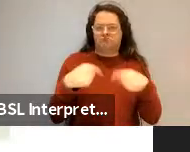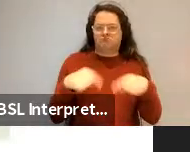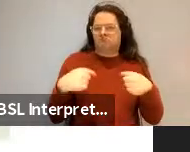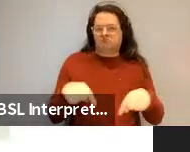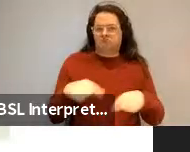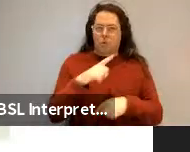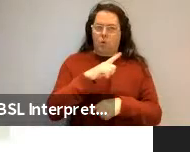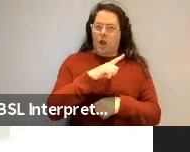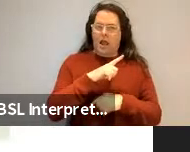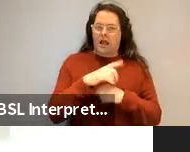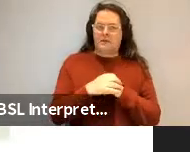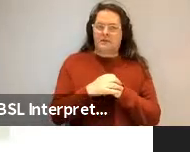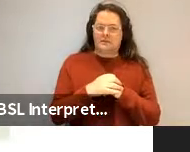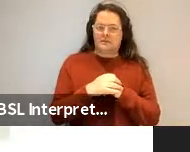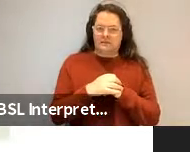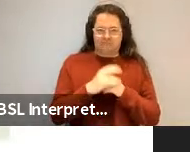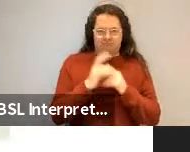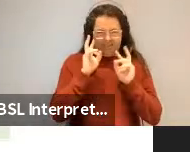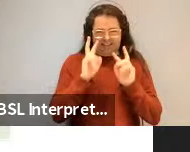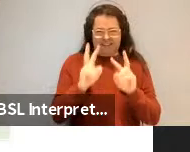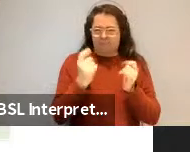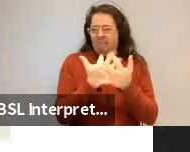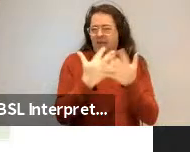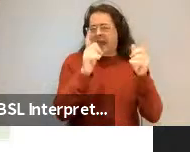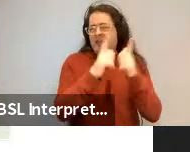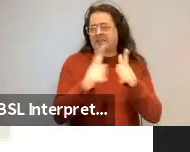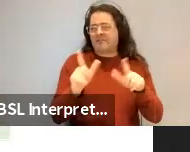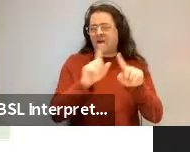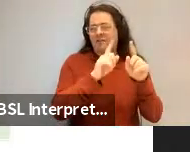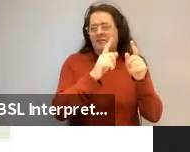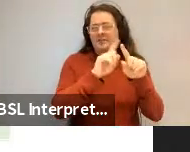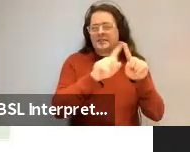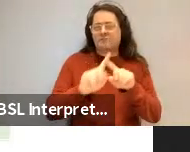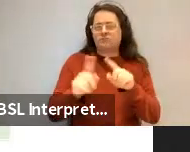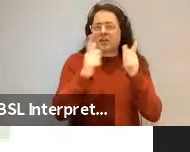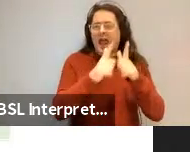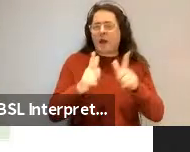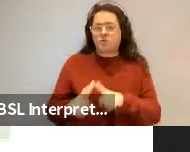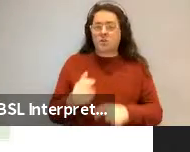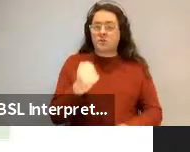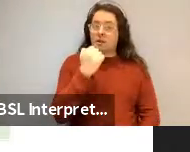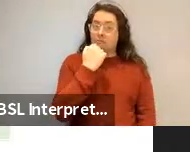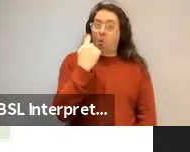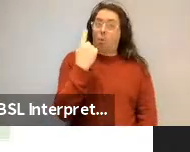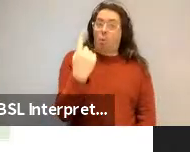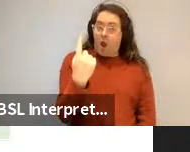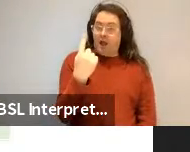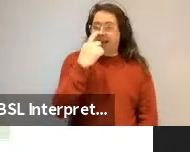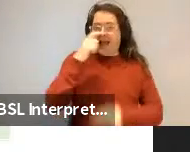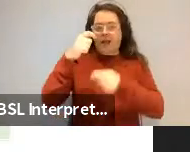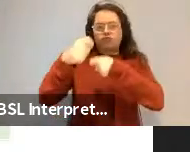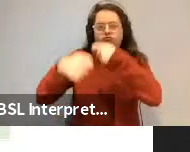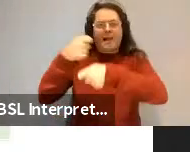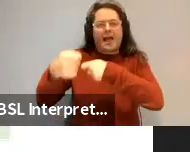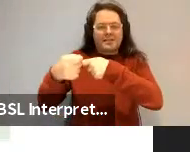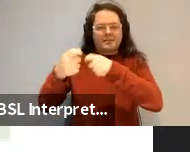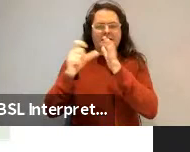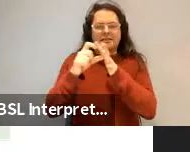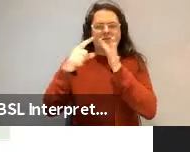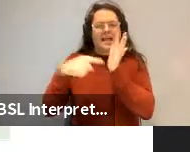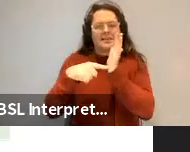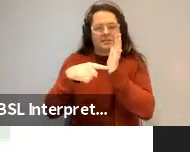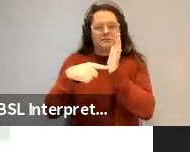trend for the number one to be used as a definite article. Right. Which is